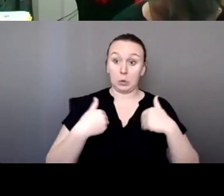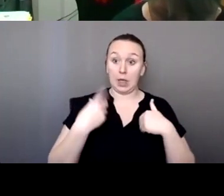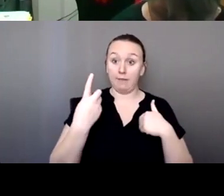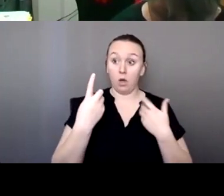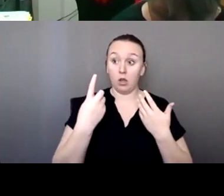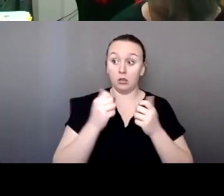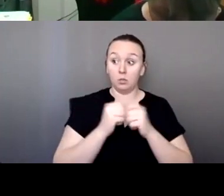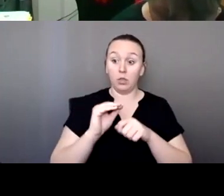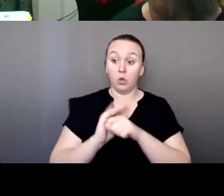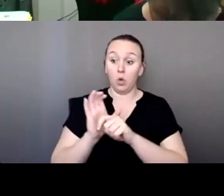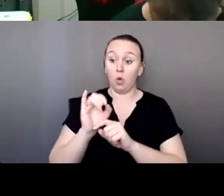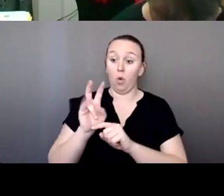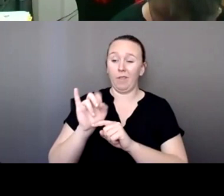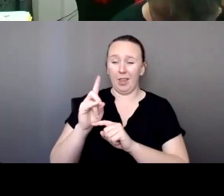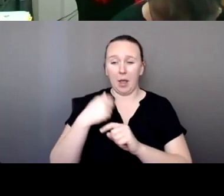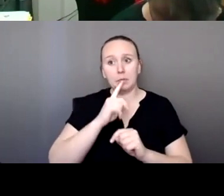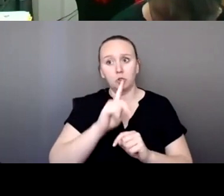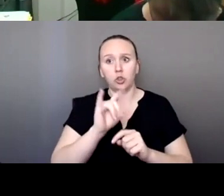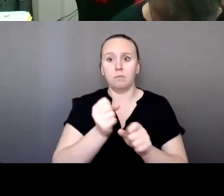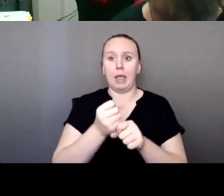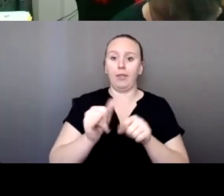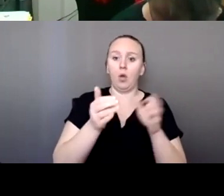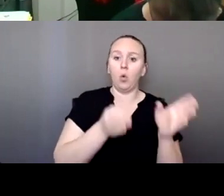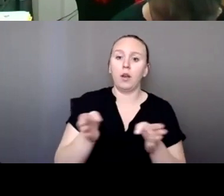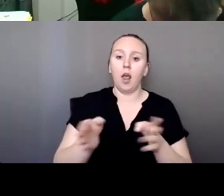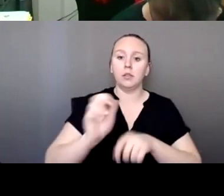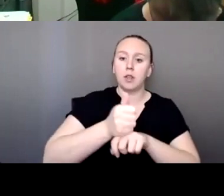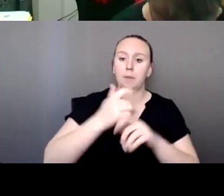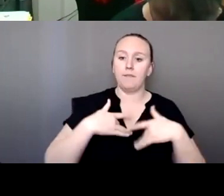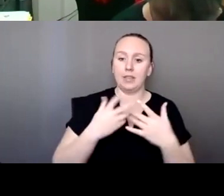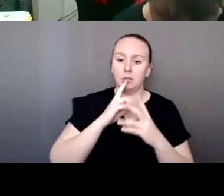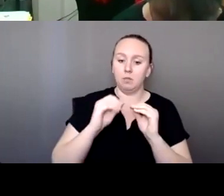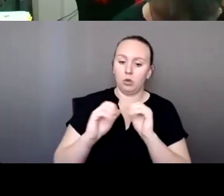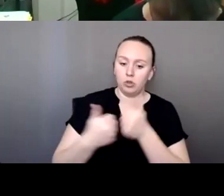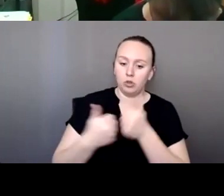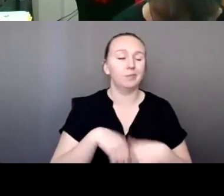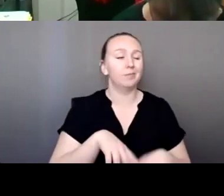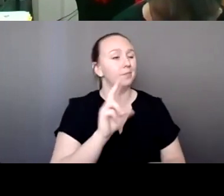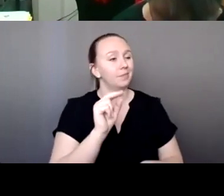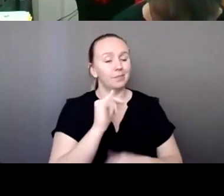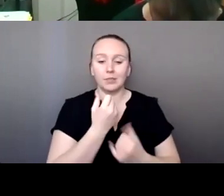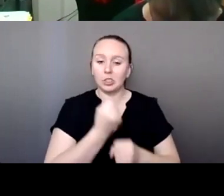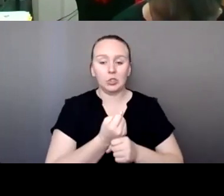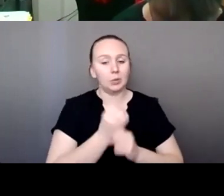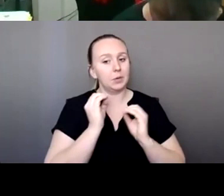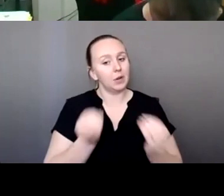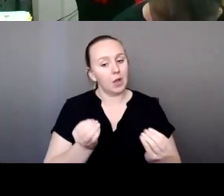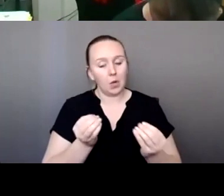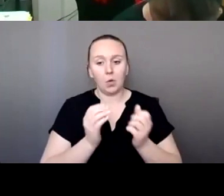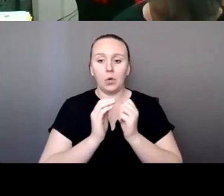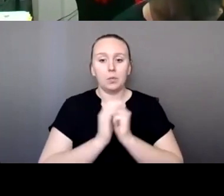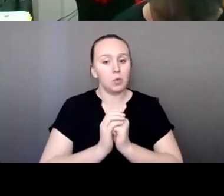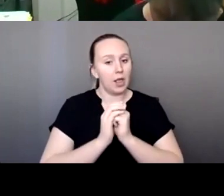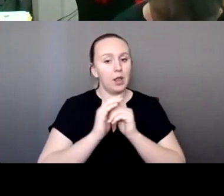organizing a million times more difficult? Um, no, we weren't this year, but we, um, we